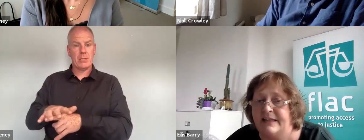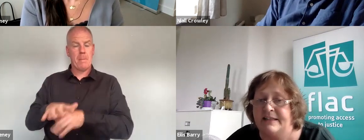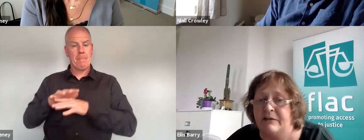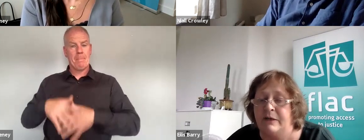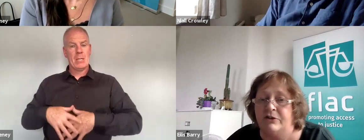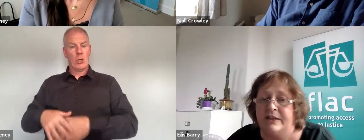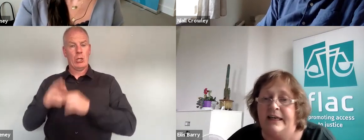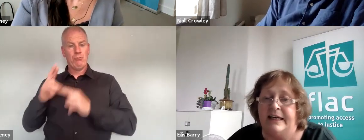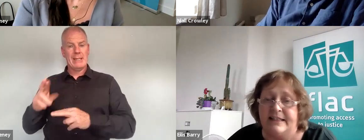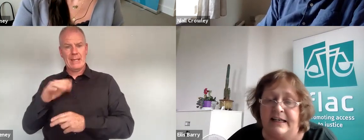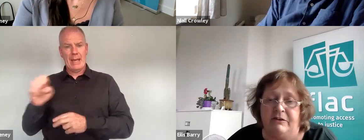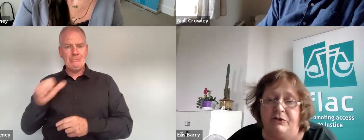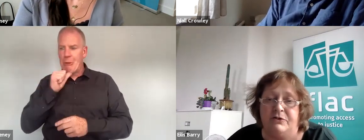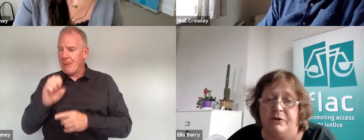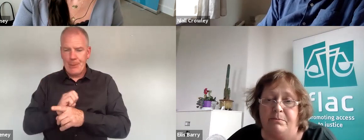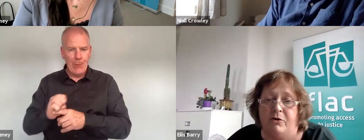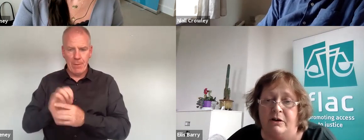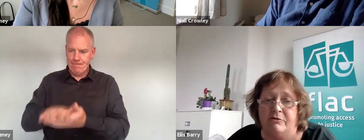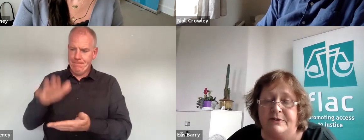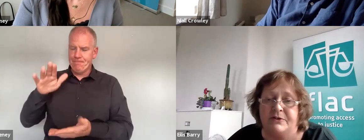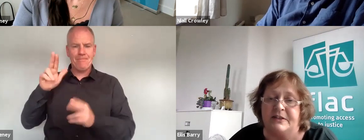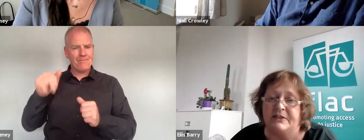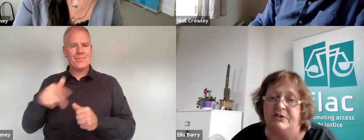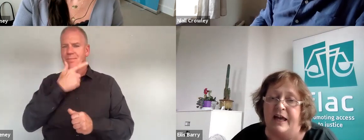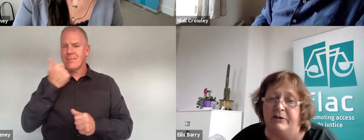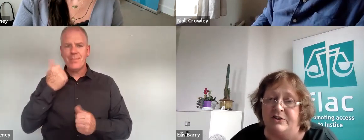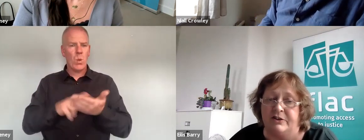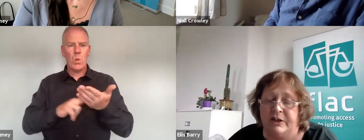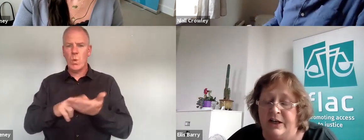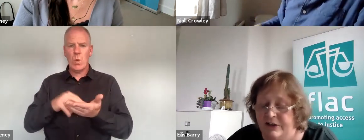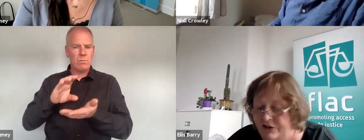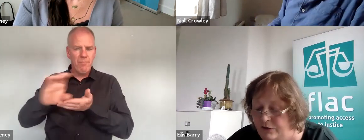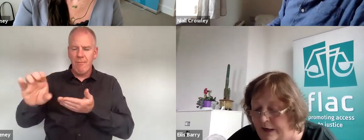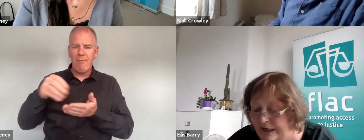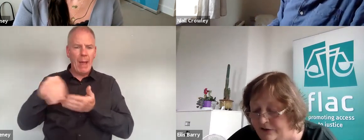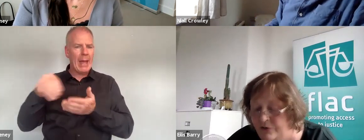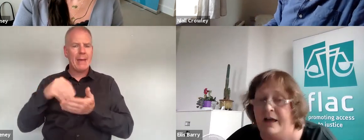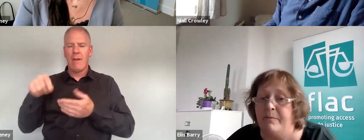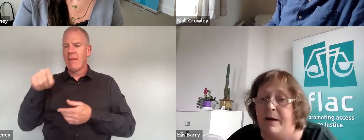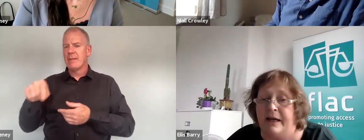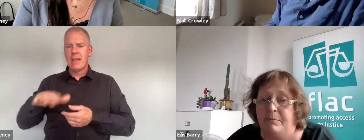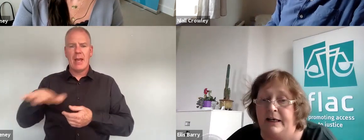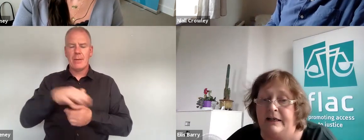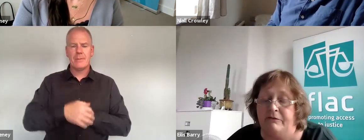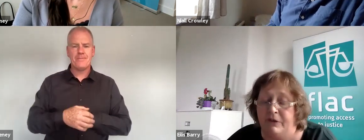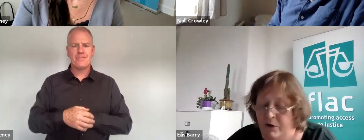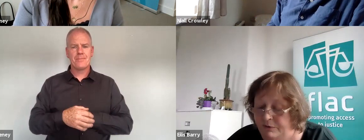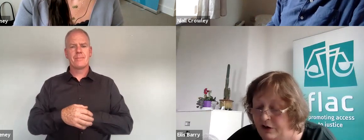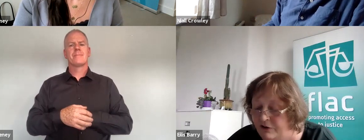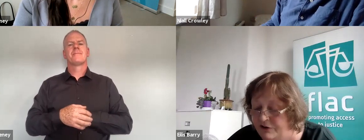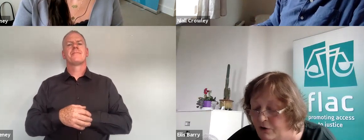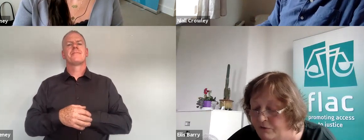rights cases and we could easily have used up all our resources to do them and I believe